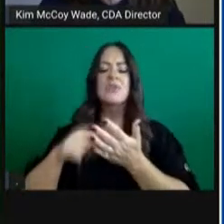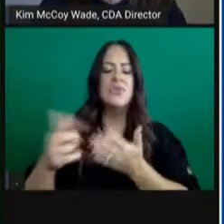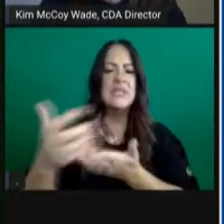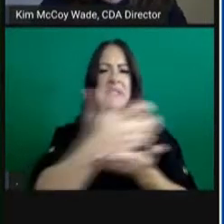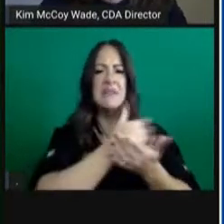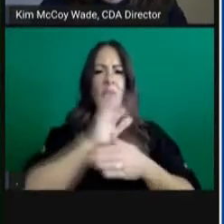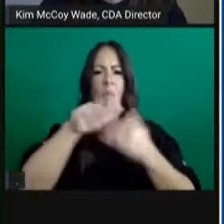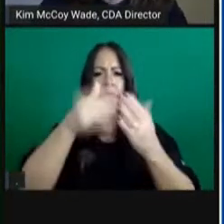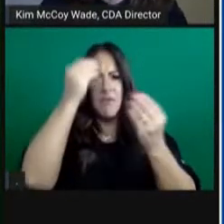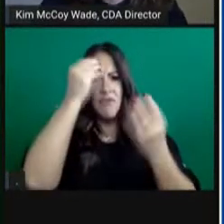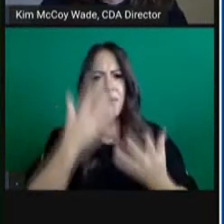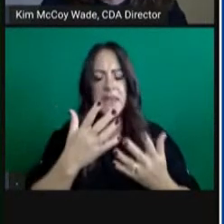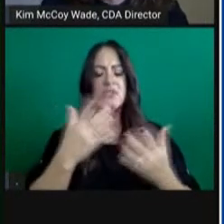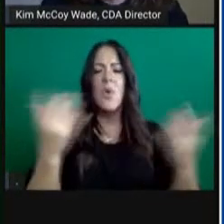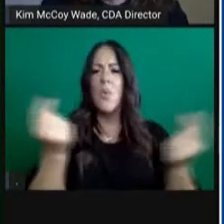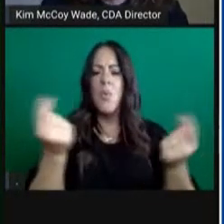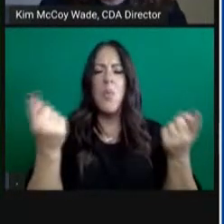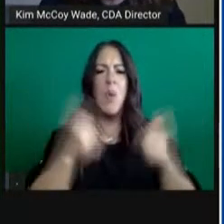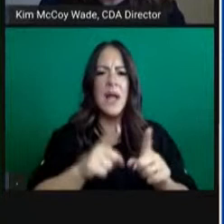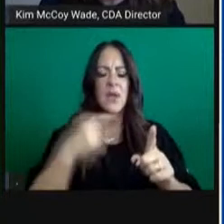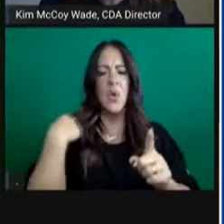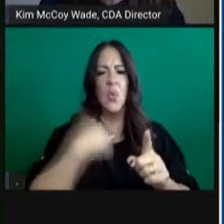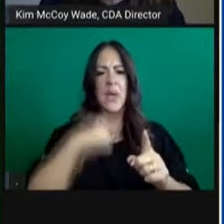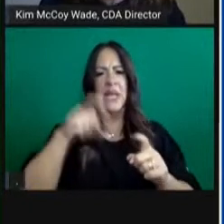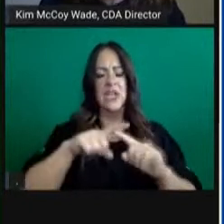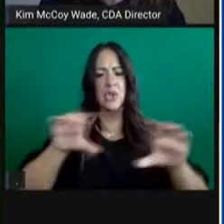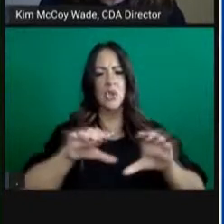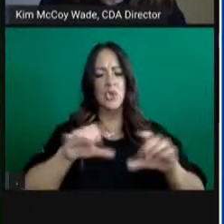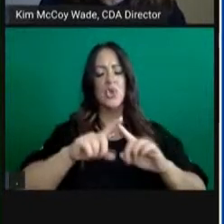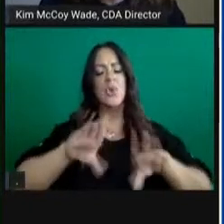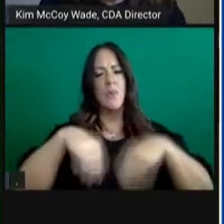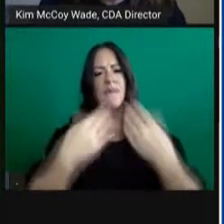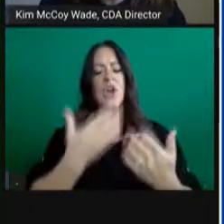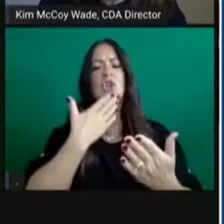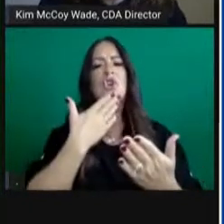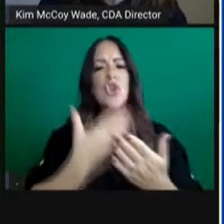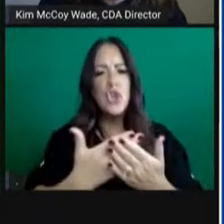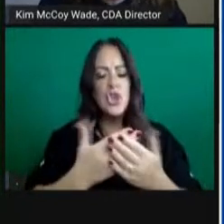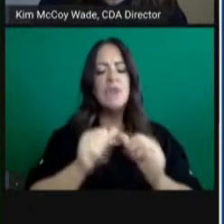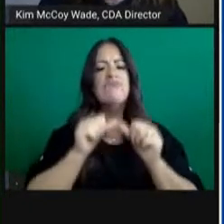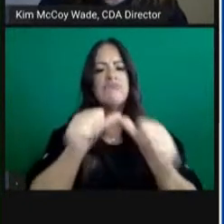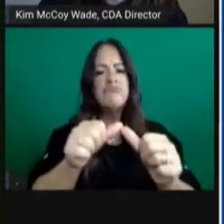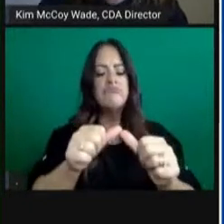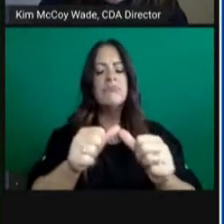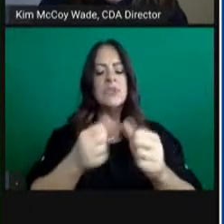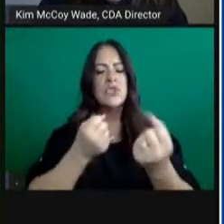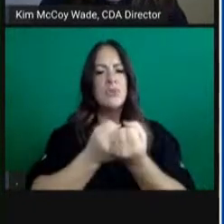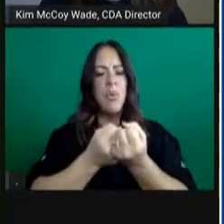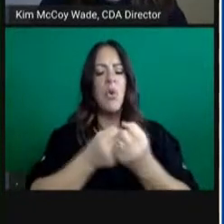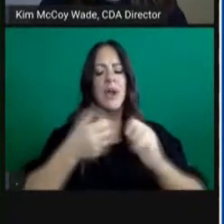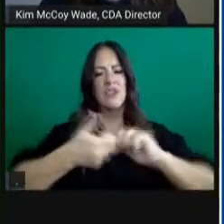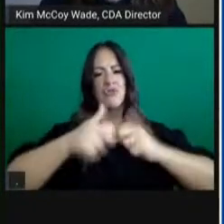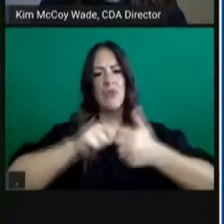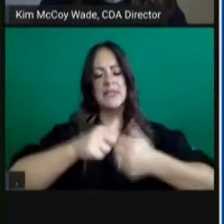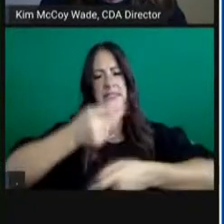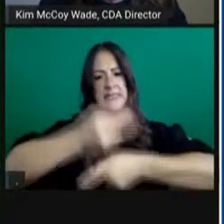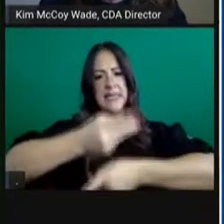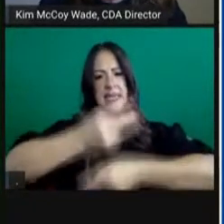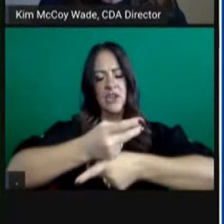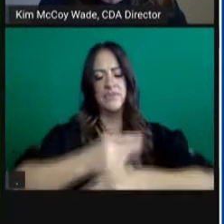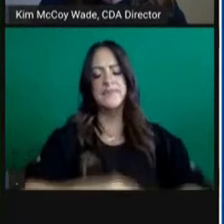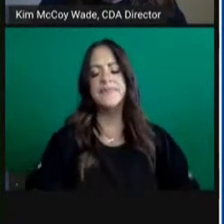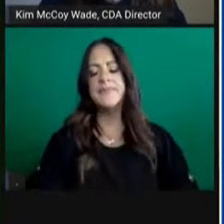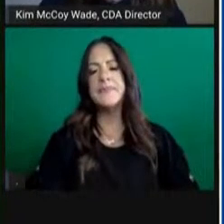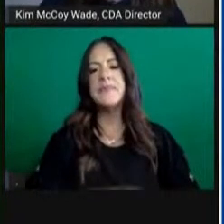California community about what was needed to do effective crisis care continuum planning. We, this